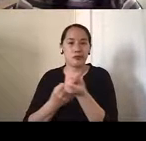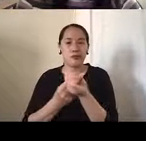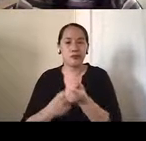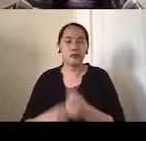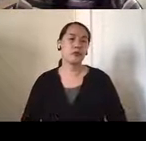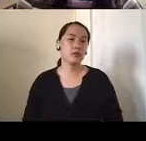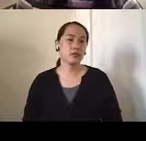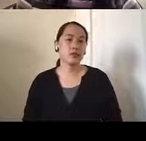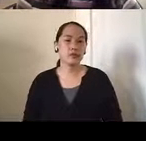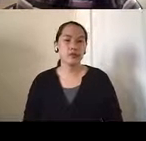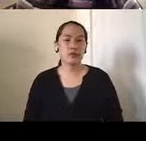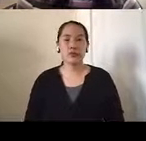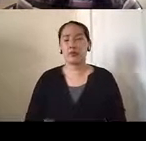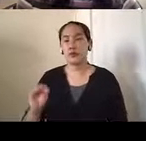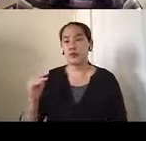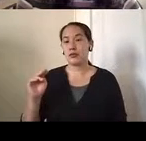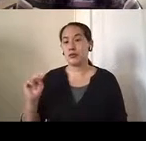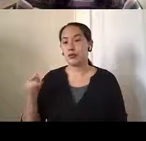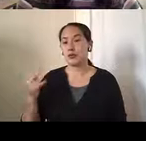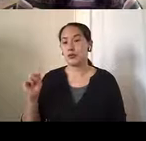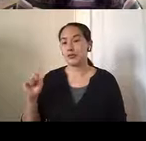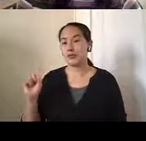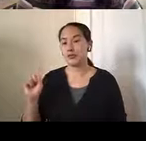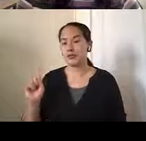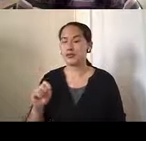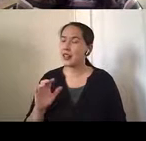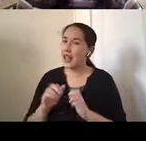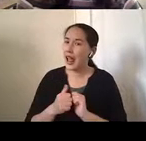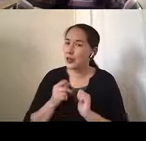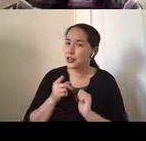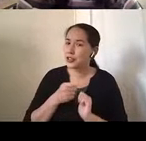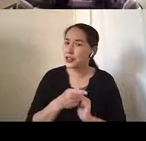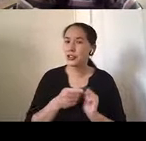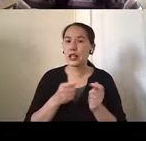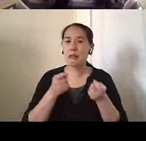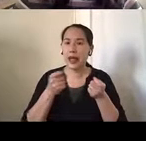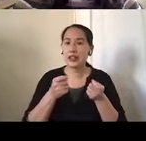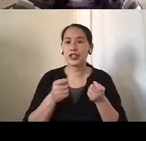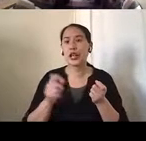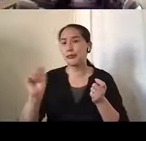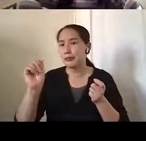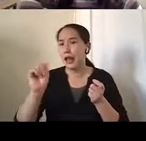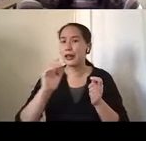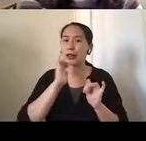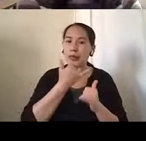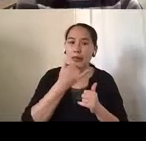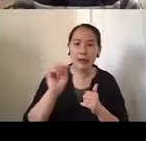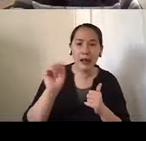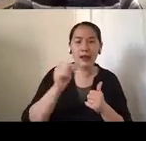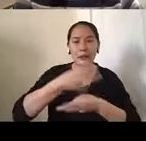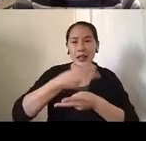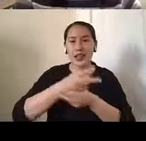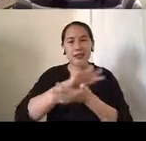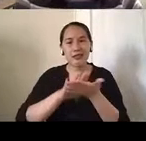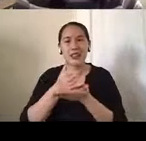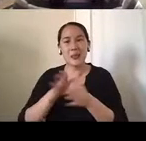Yeah. Um, and then how was she kind of managing the incontinence care and some of the behavioral symptoms? Yeah.